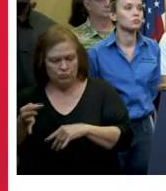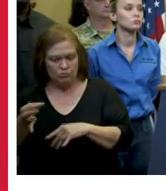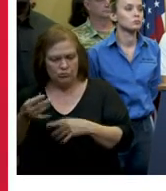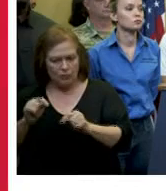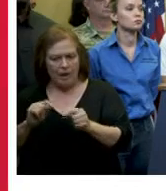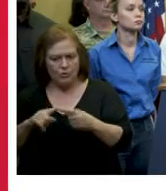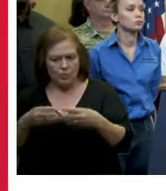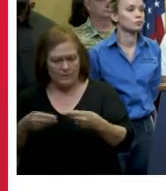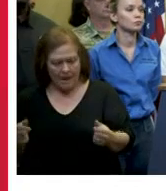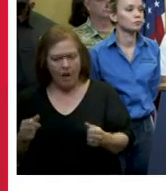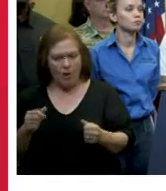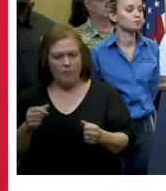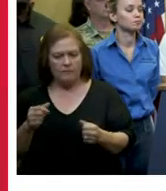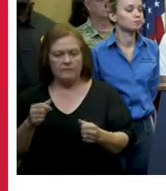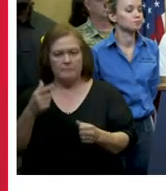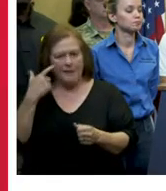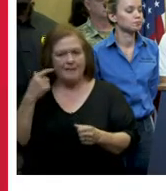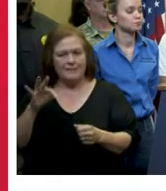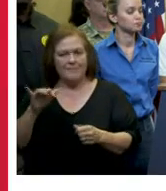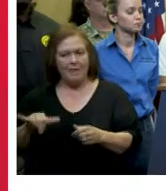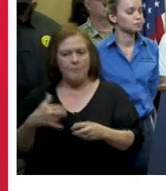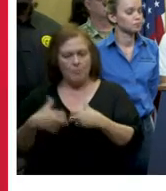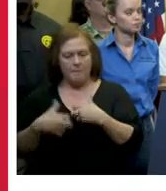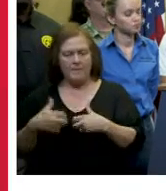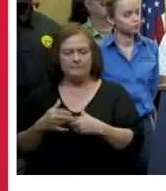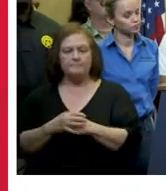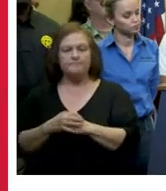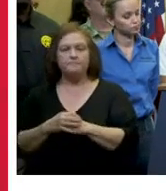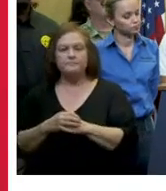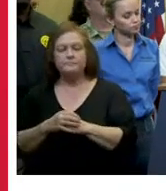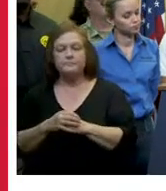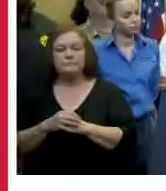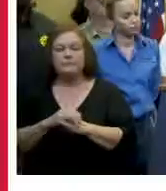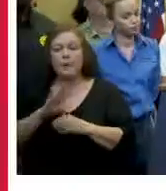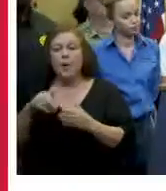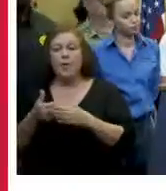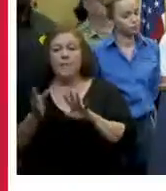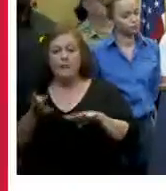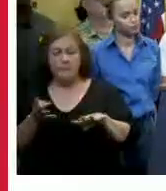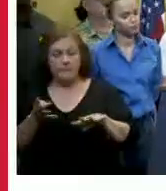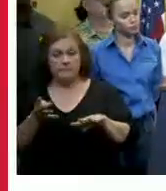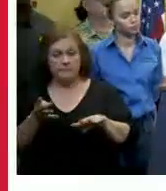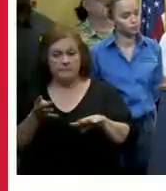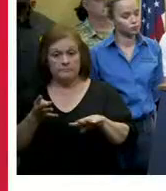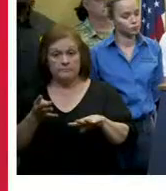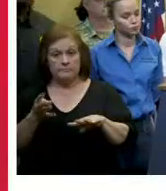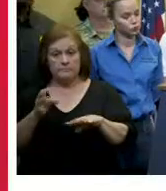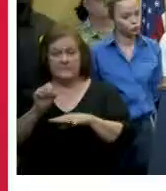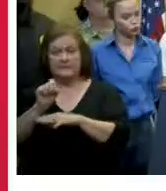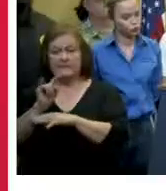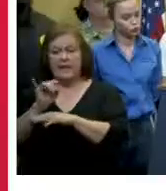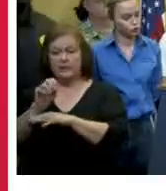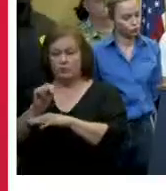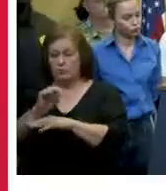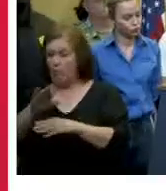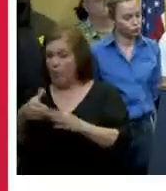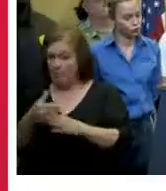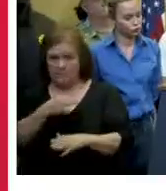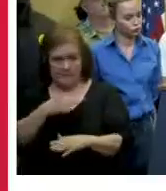we will not avoid that in the future all our pump stations are fully staffed and with redundancy